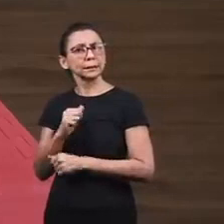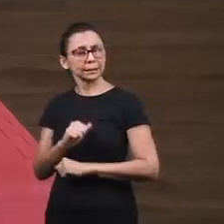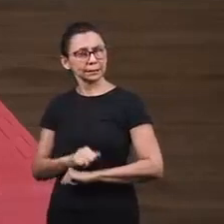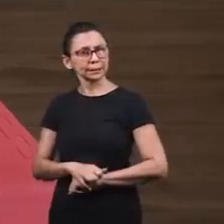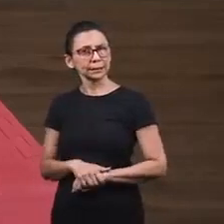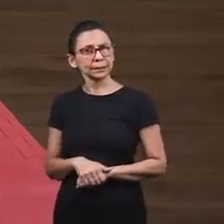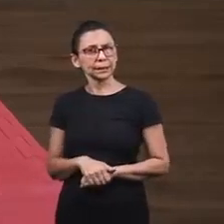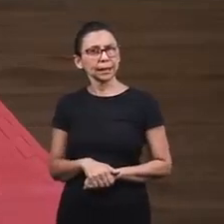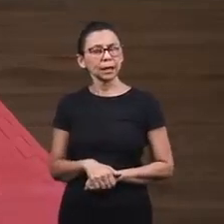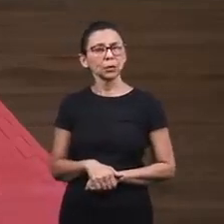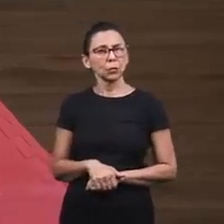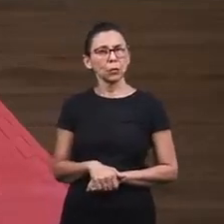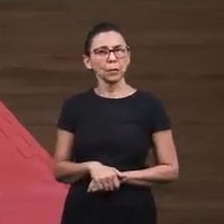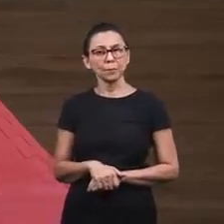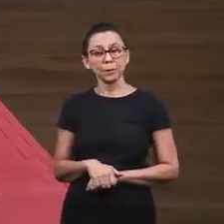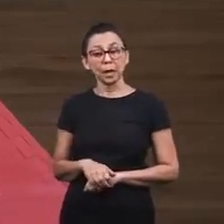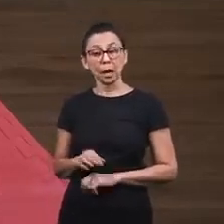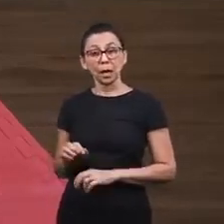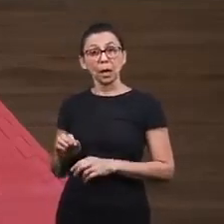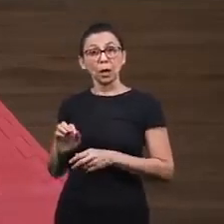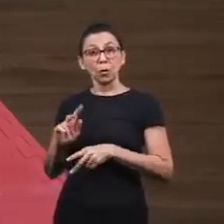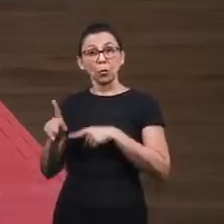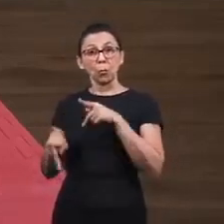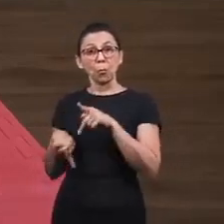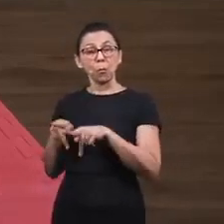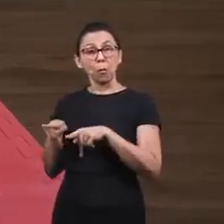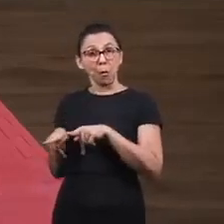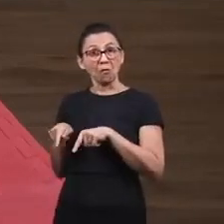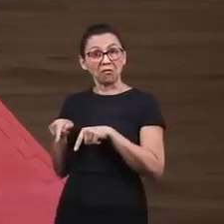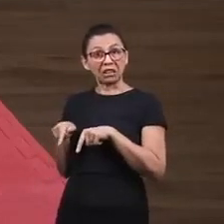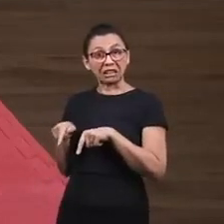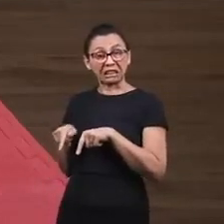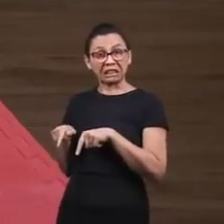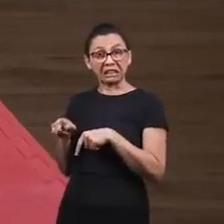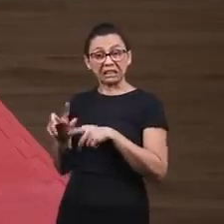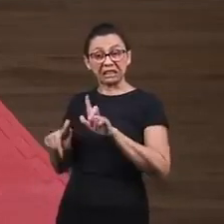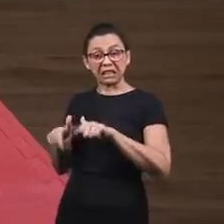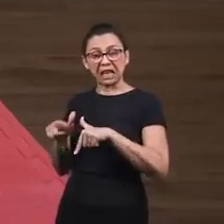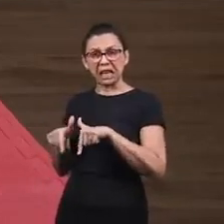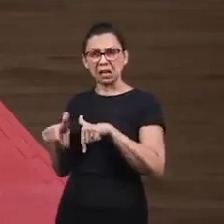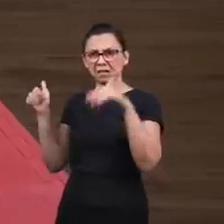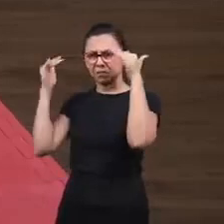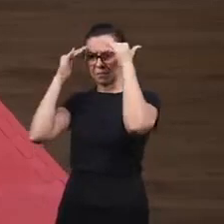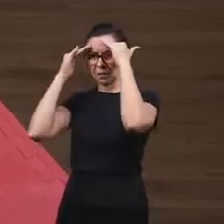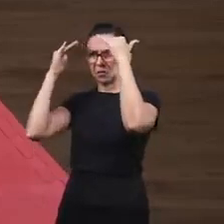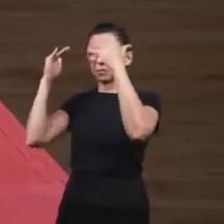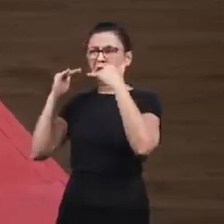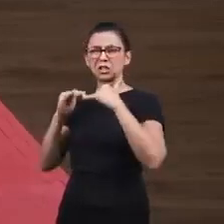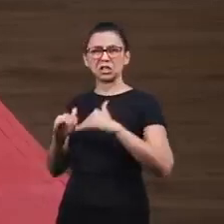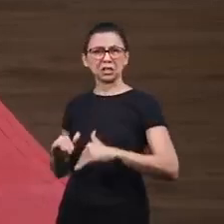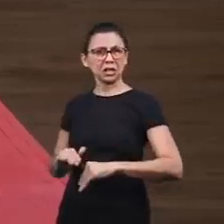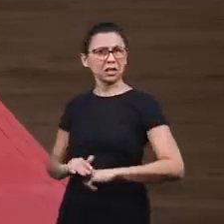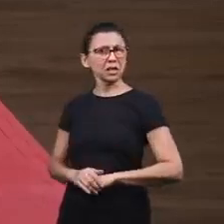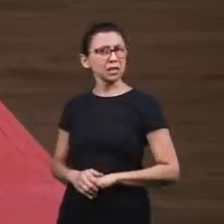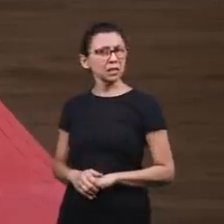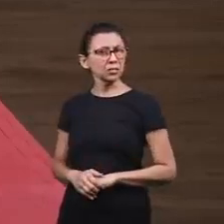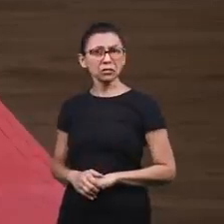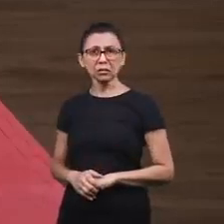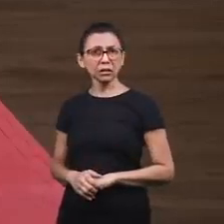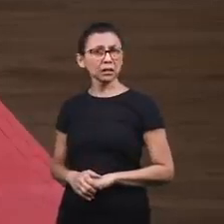the people that lived here, they were disobedient to God. They did not